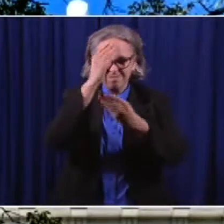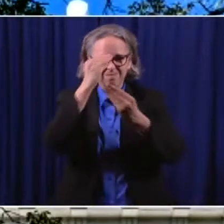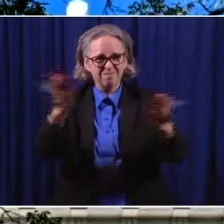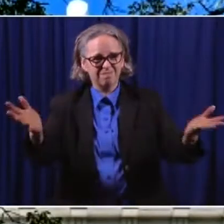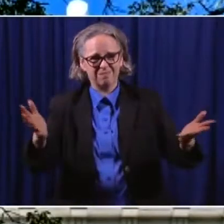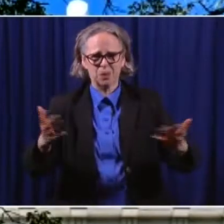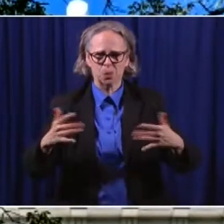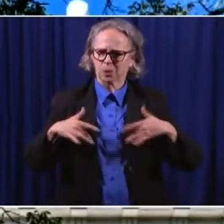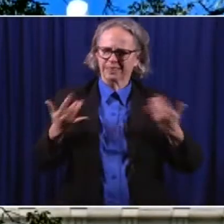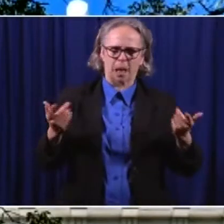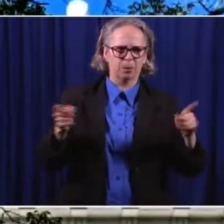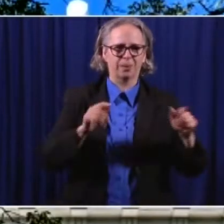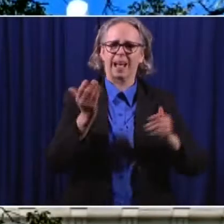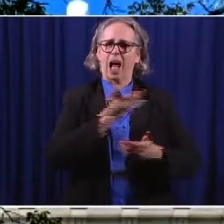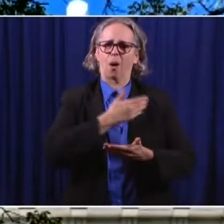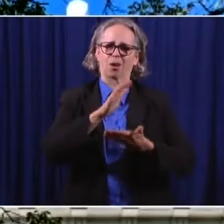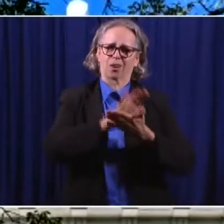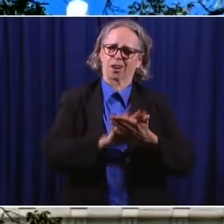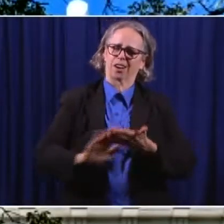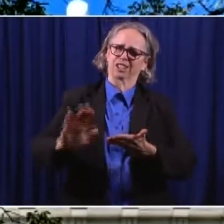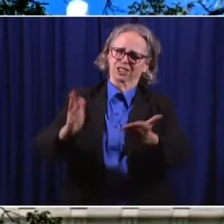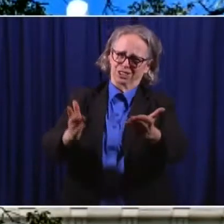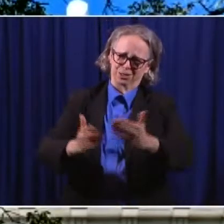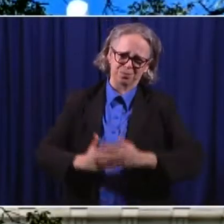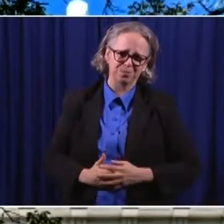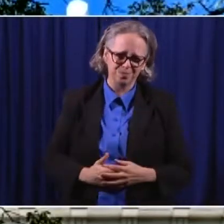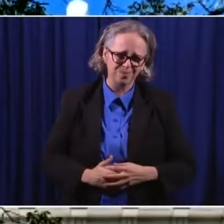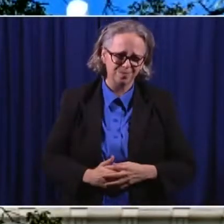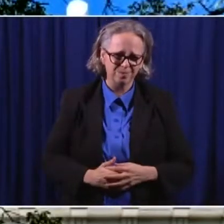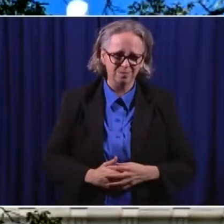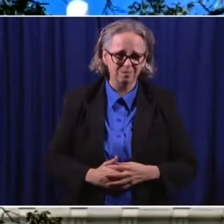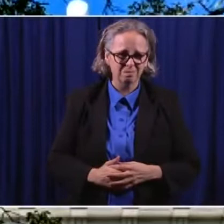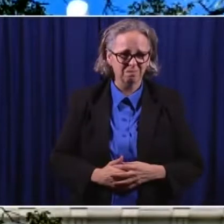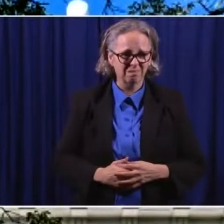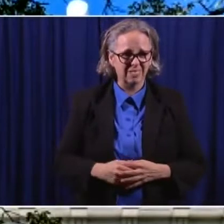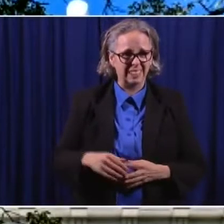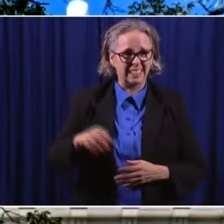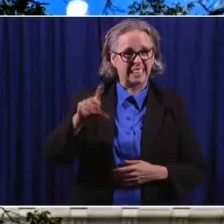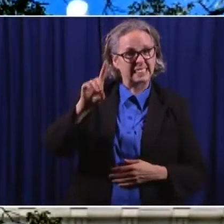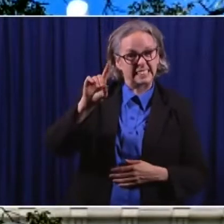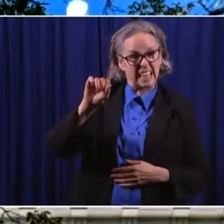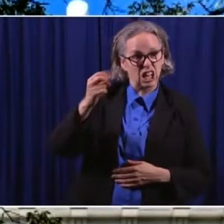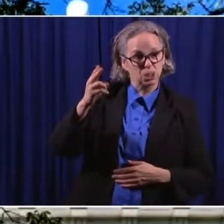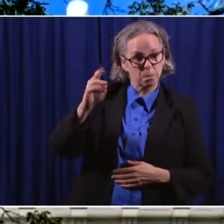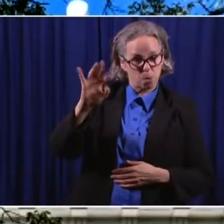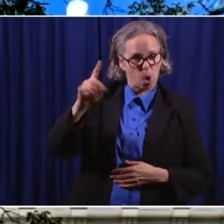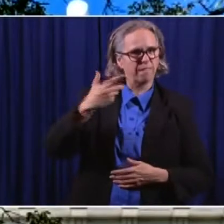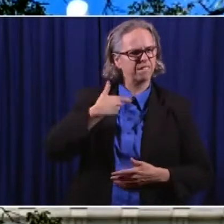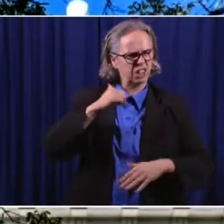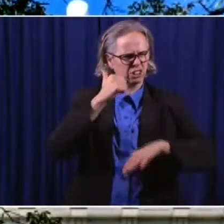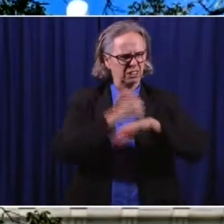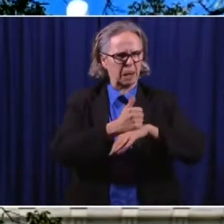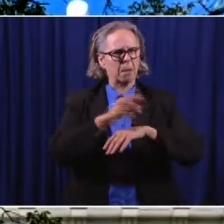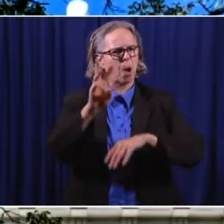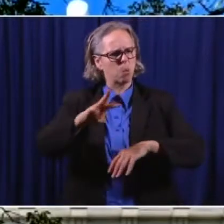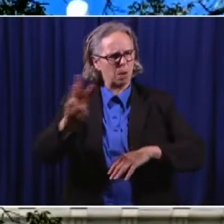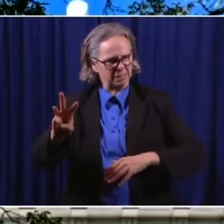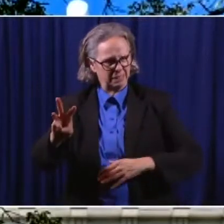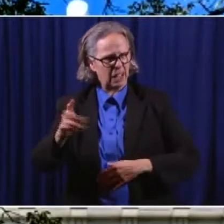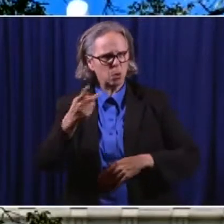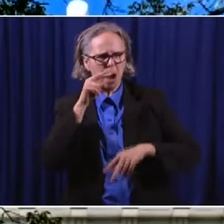As the Governor indicated, our dashboard is available at our website, wittenberg.edu